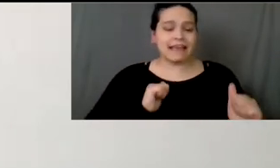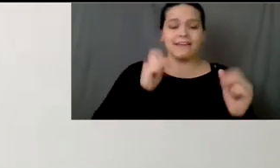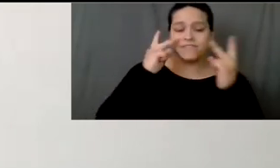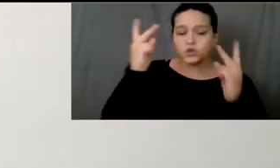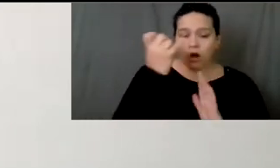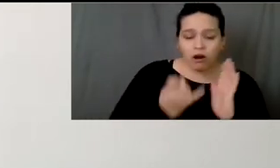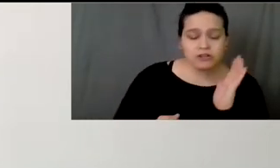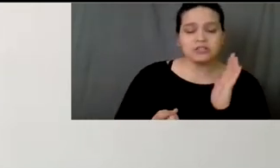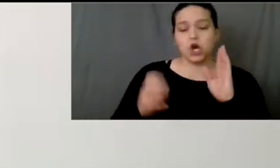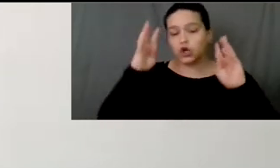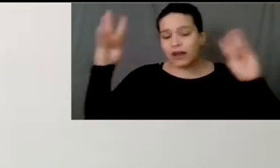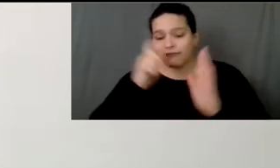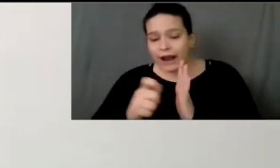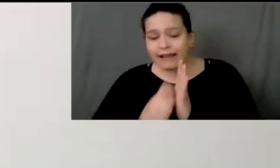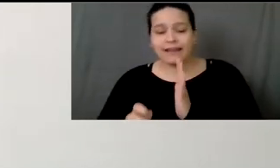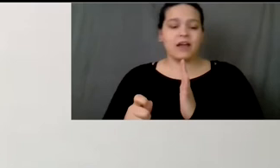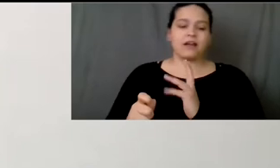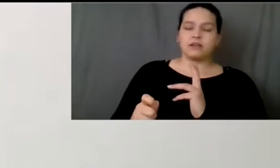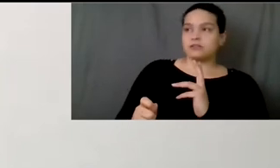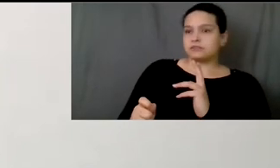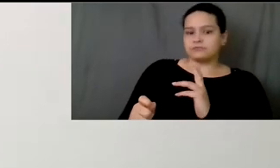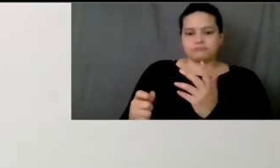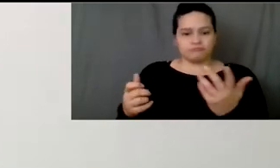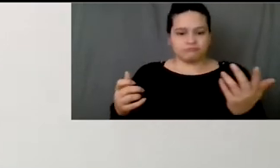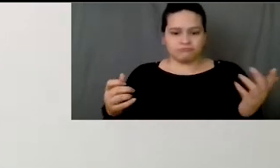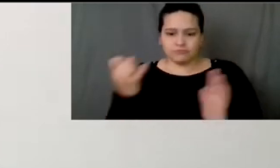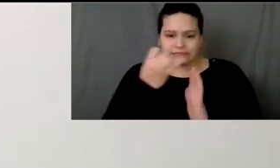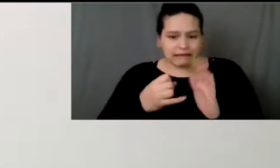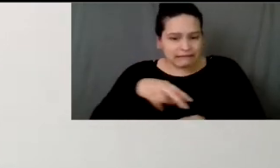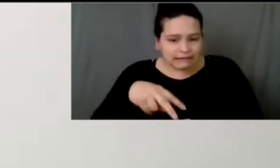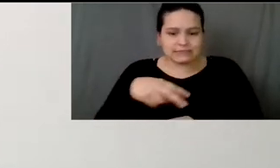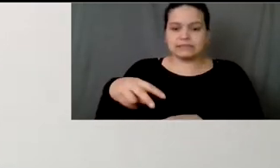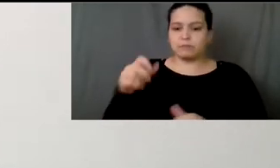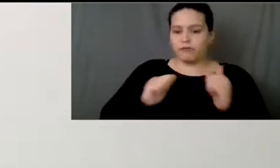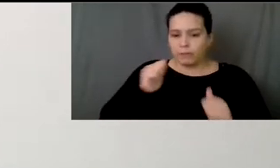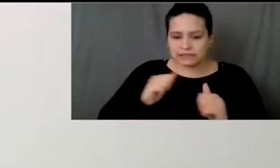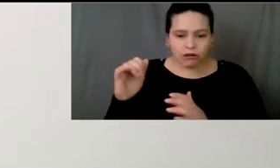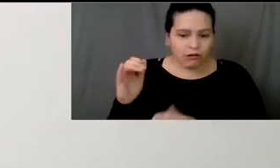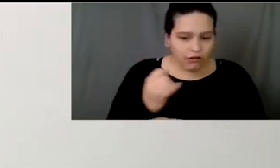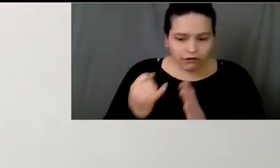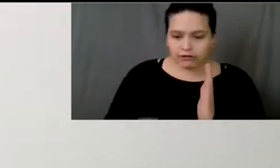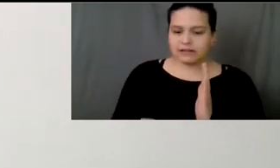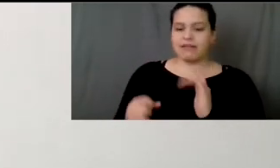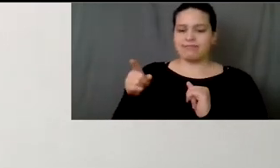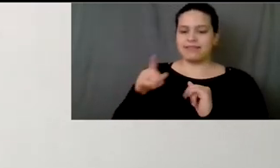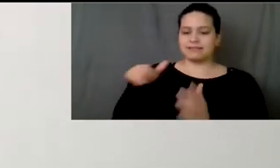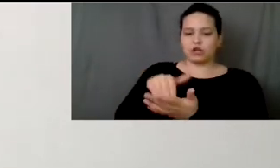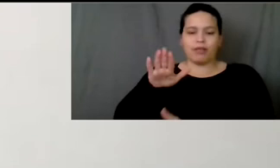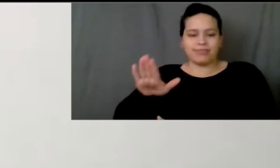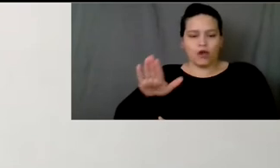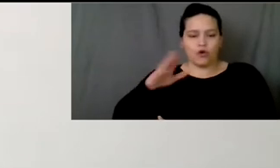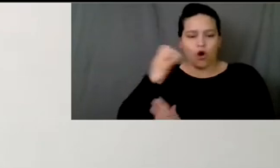performance art. They center their art around the healing needs of the collective through insight from their own healing experiences.